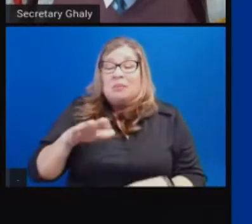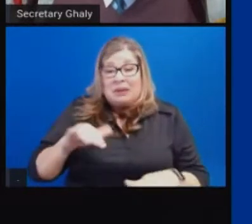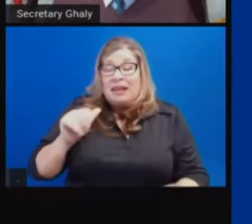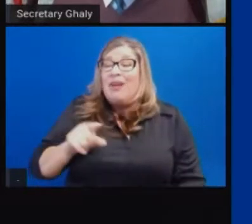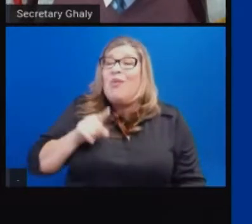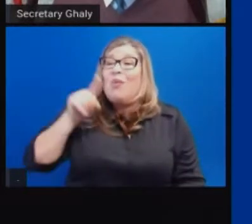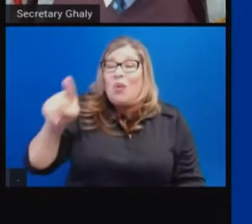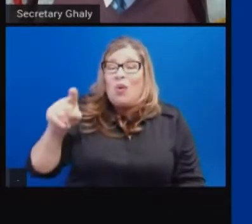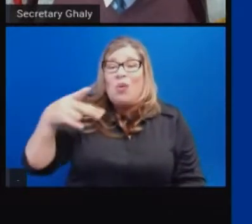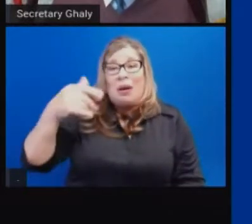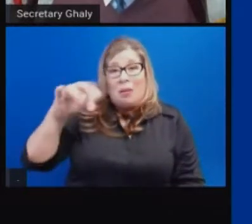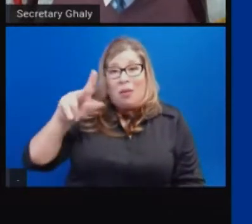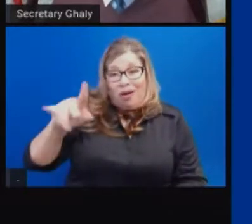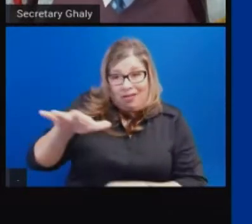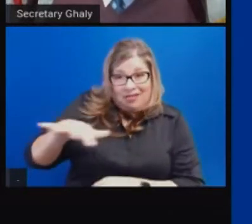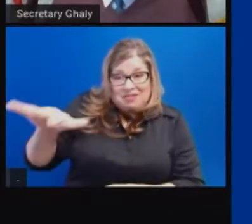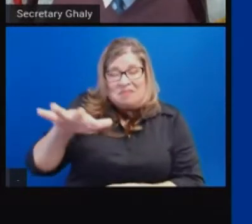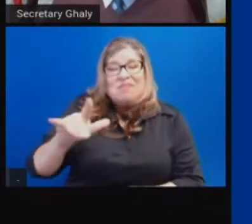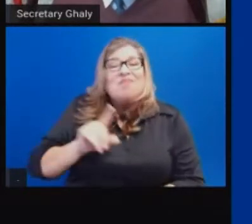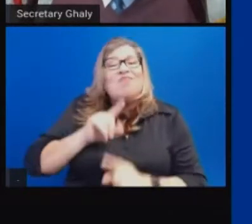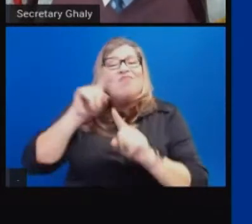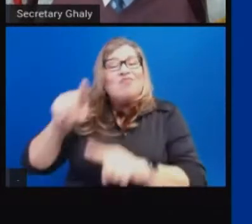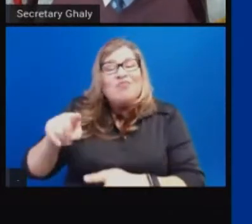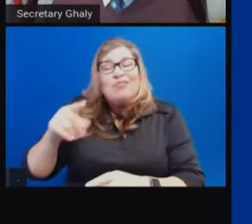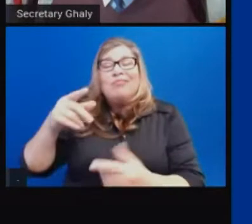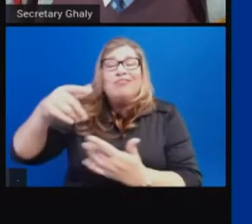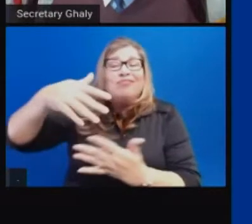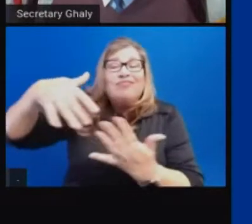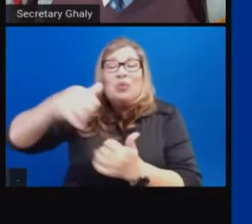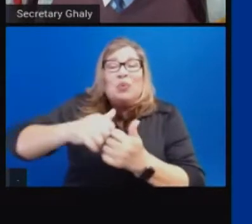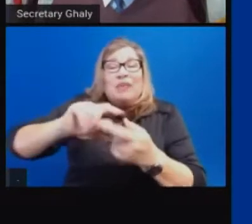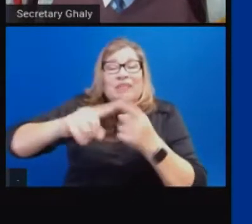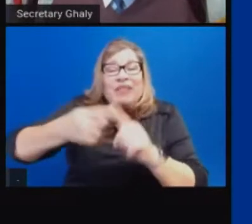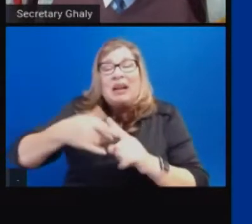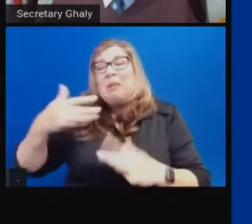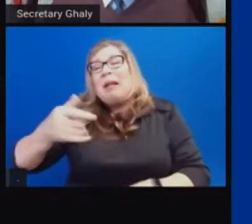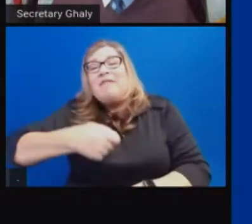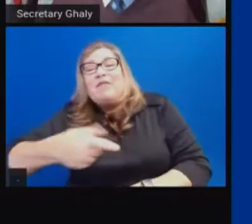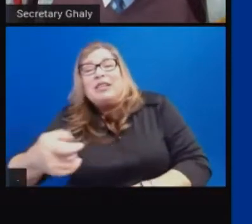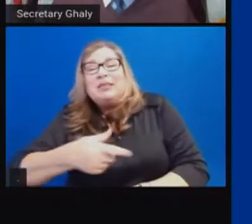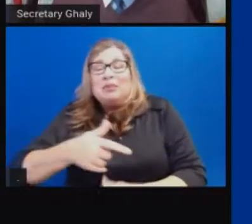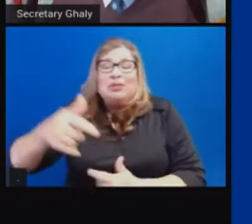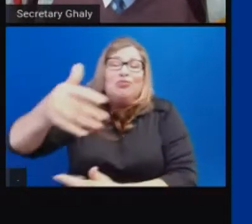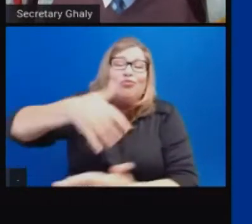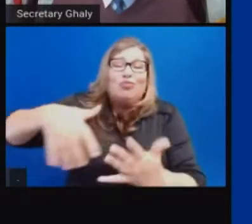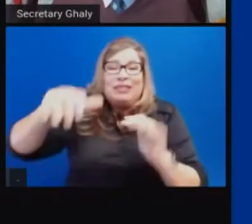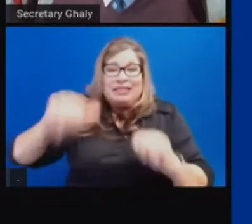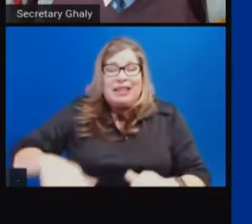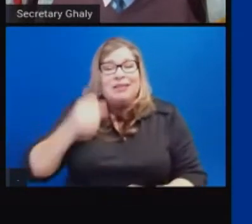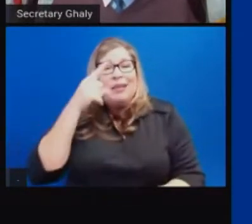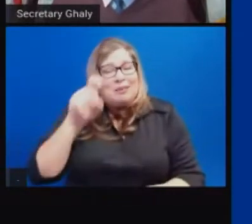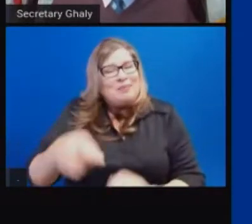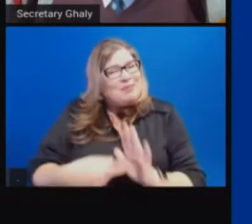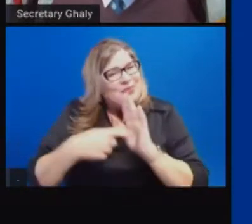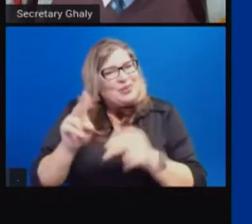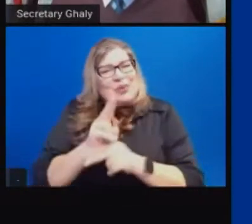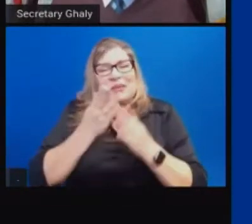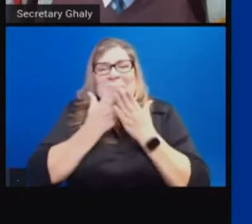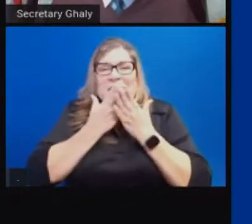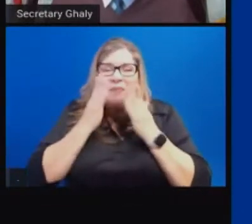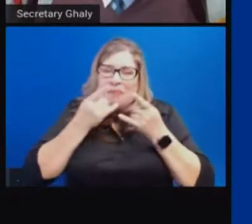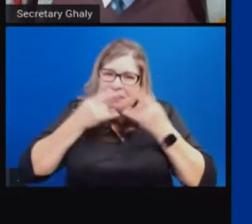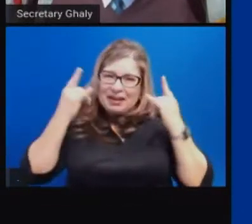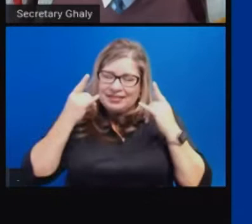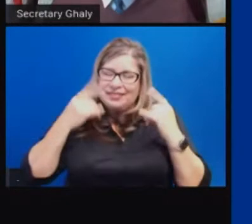frisbee with their mask on and see a friend that they've missed for many, many weeks now. And I know that